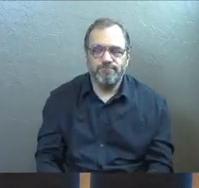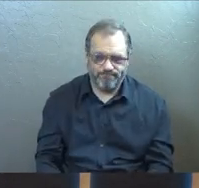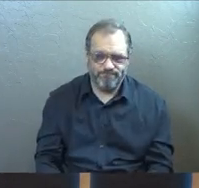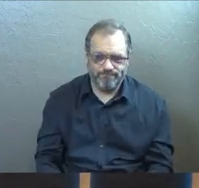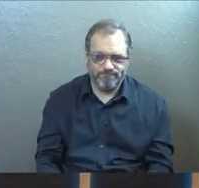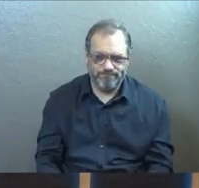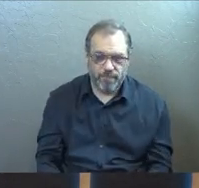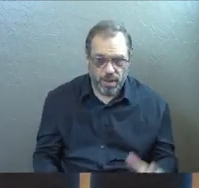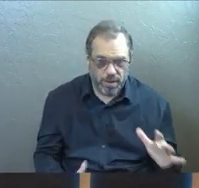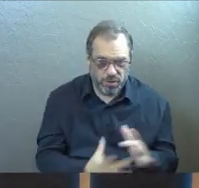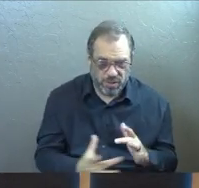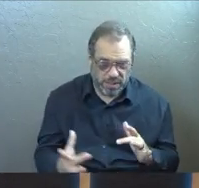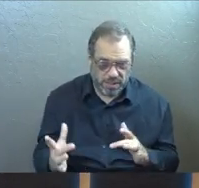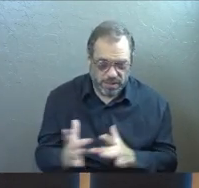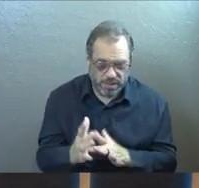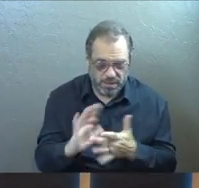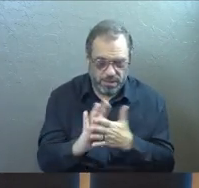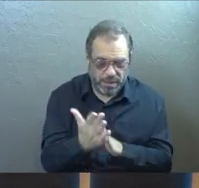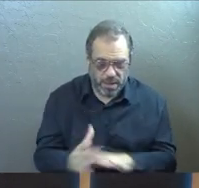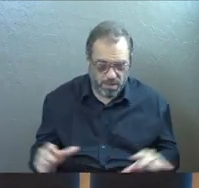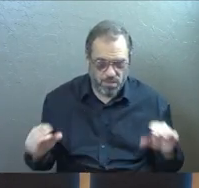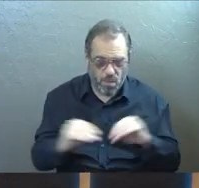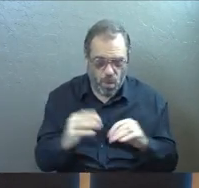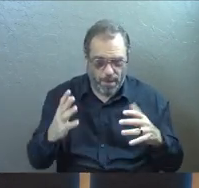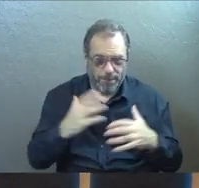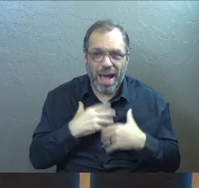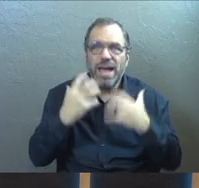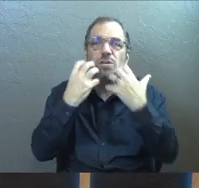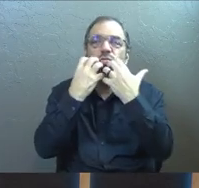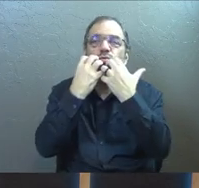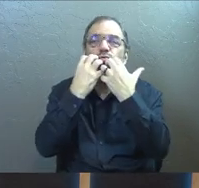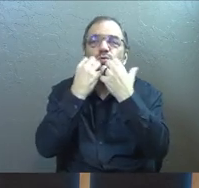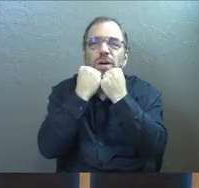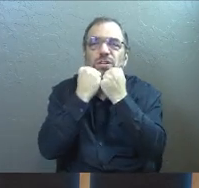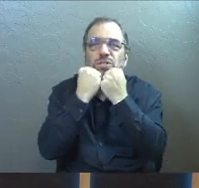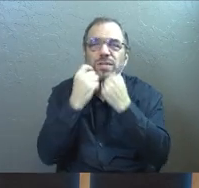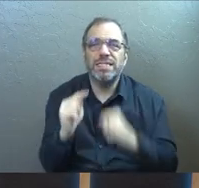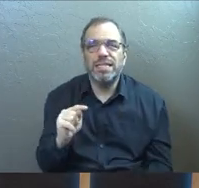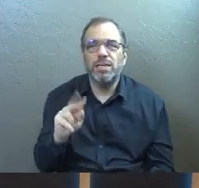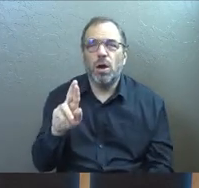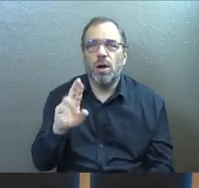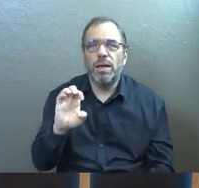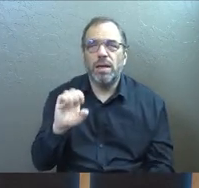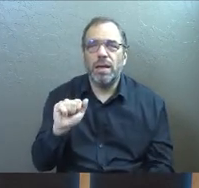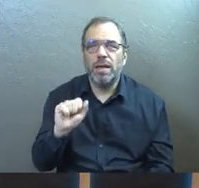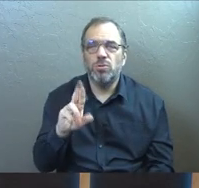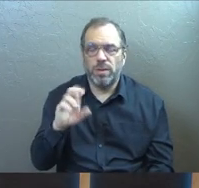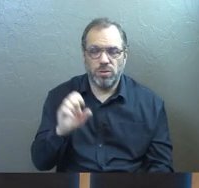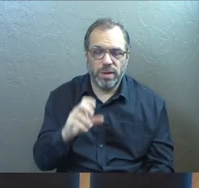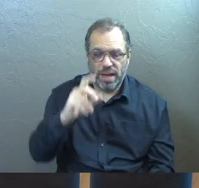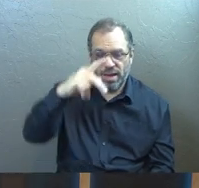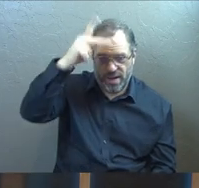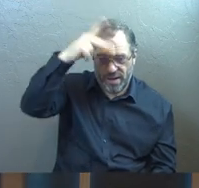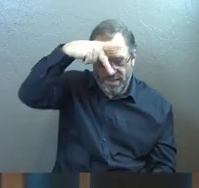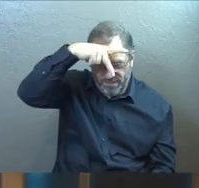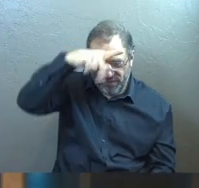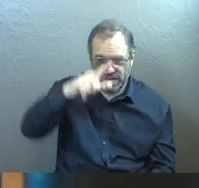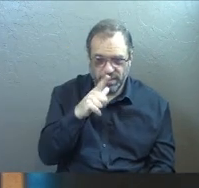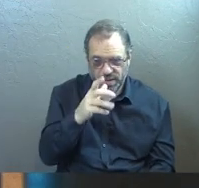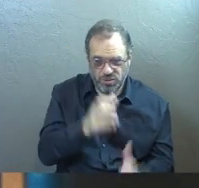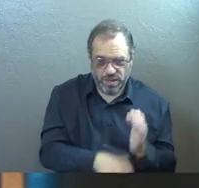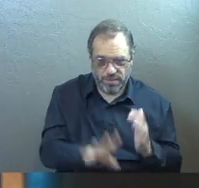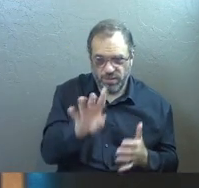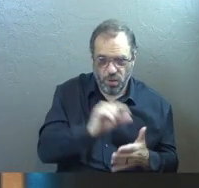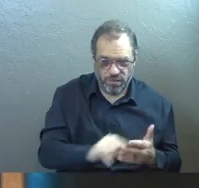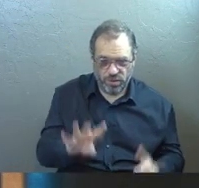Jesus must be more and more our treasure. Philippians 4.4. And now I'm jumping